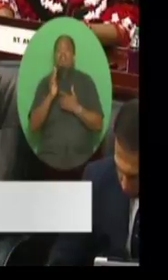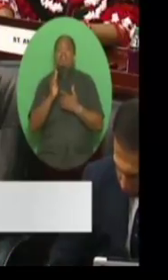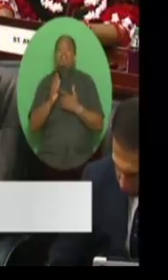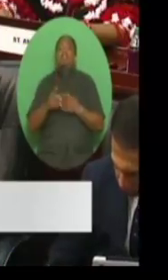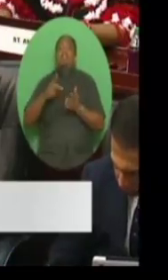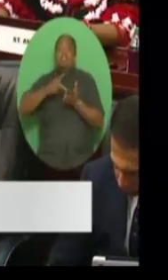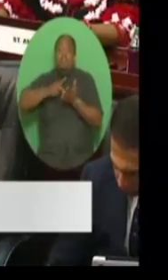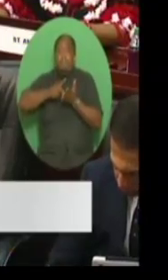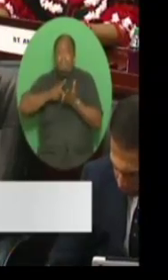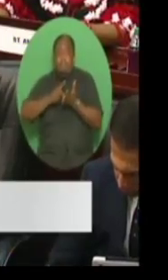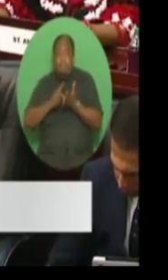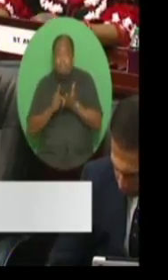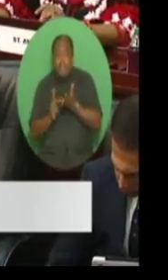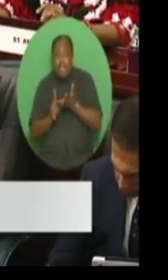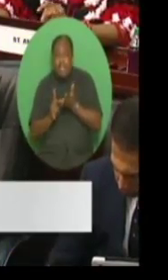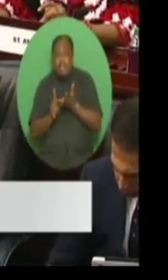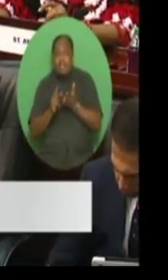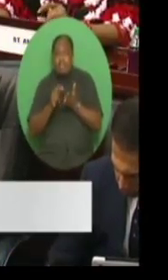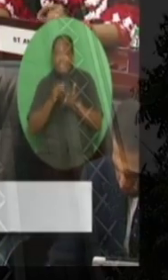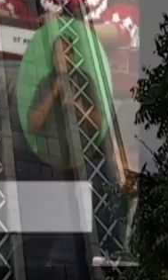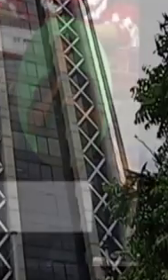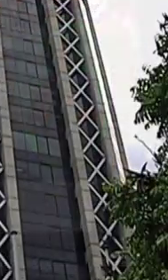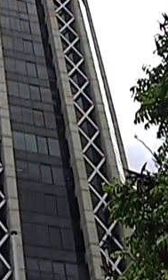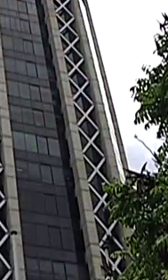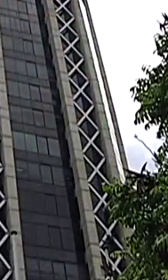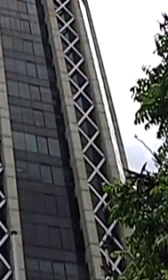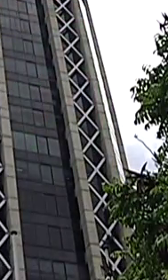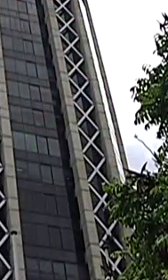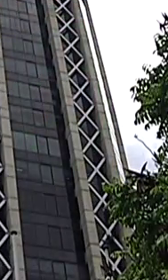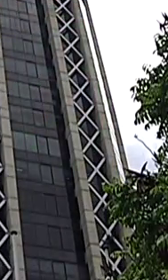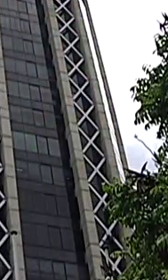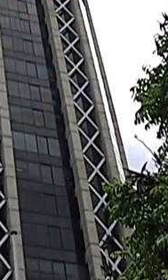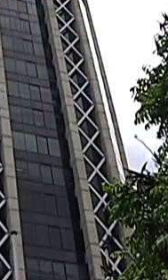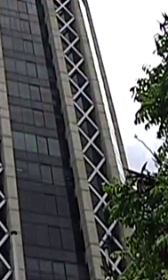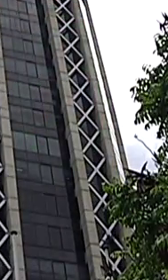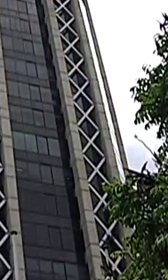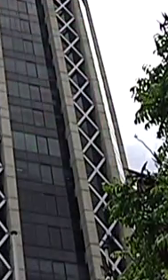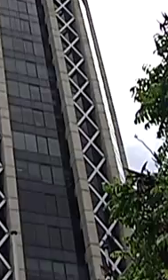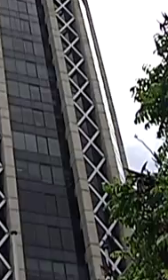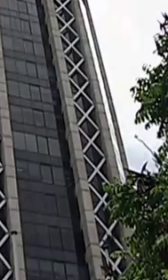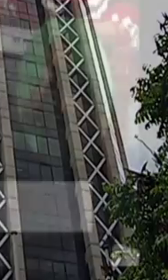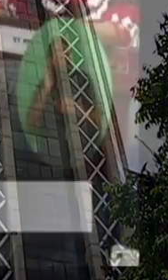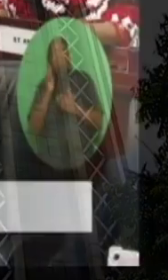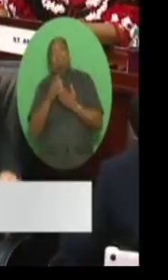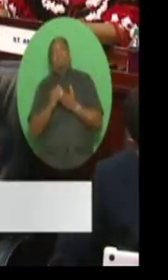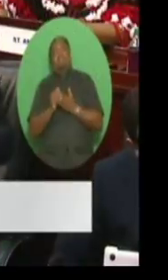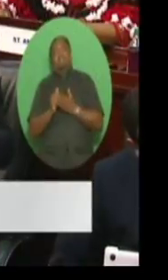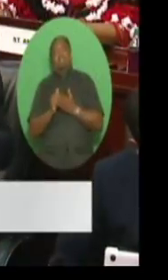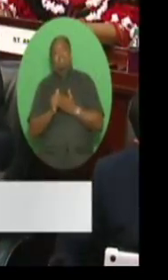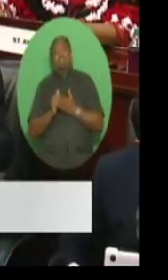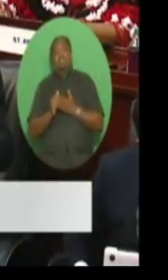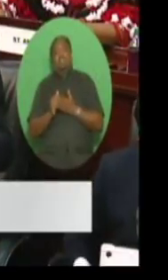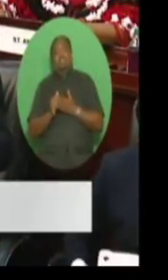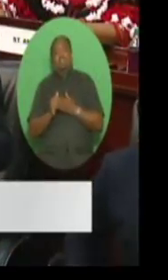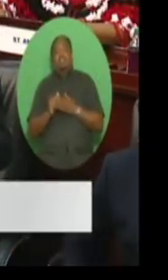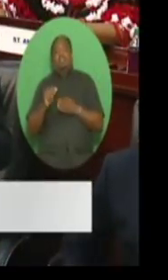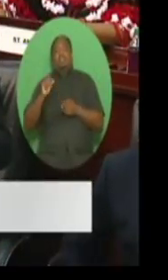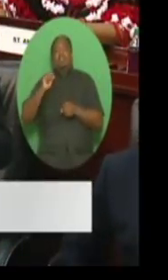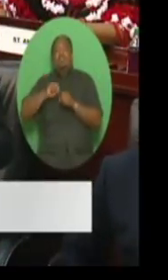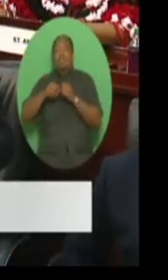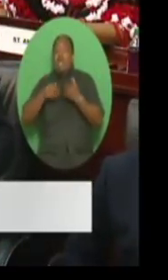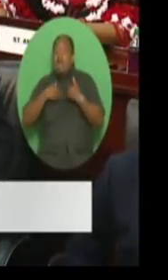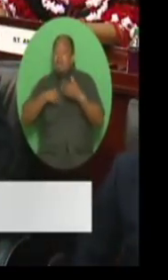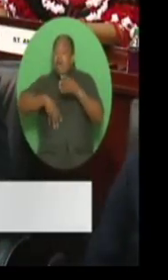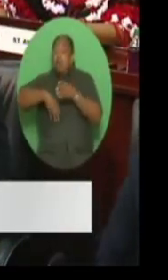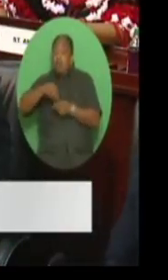inescapable expenses. However, the expenditure is more than that. So we have outflows of $3.1